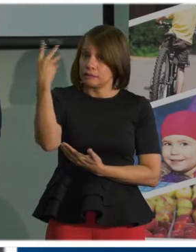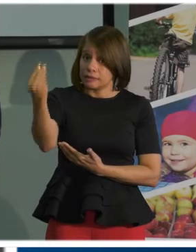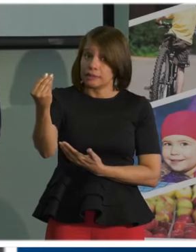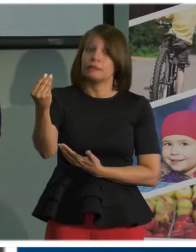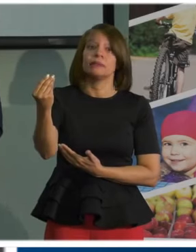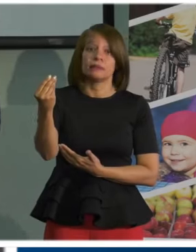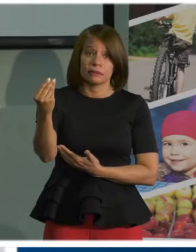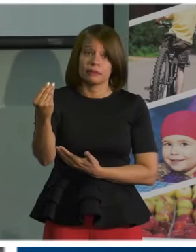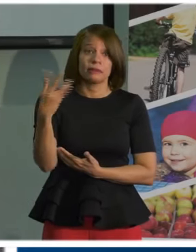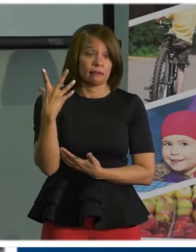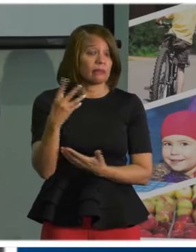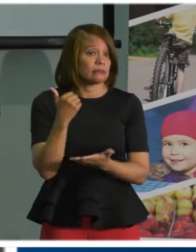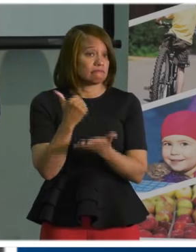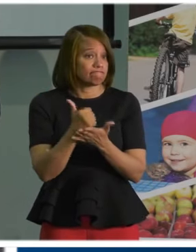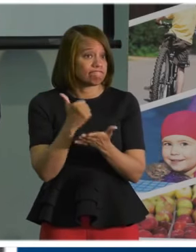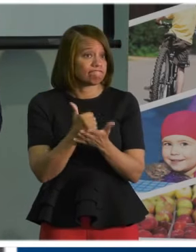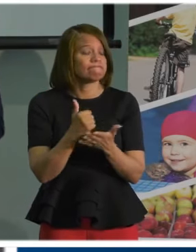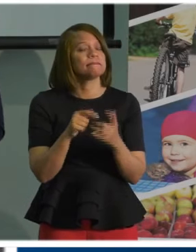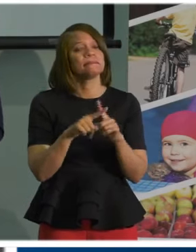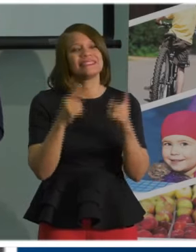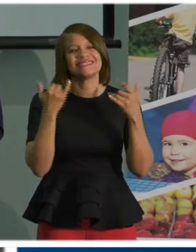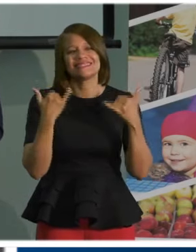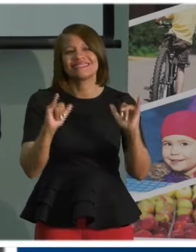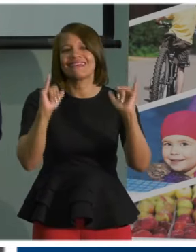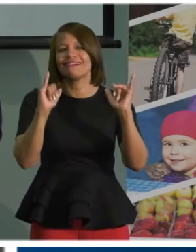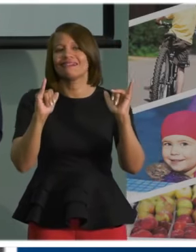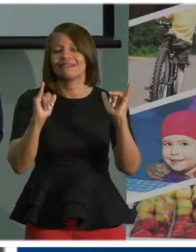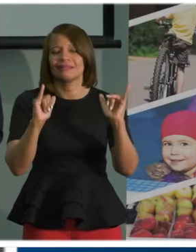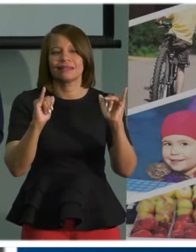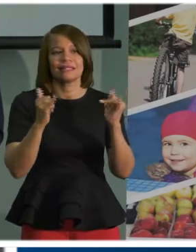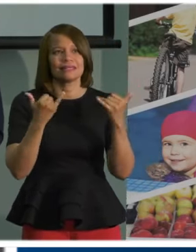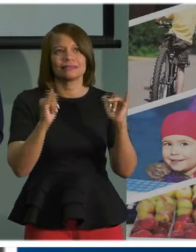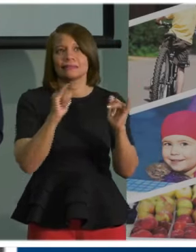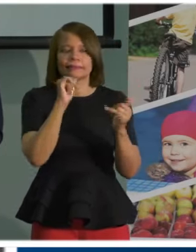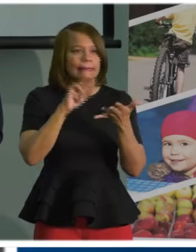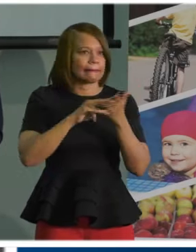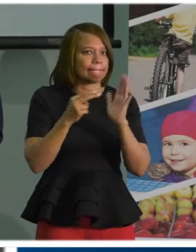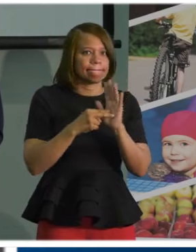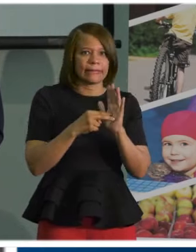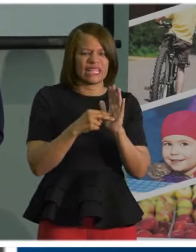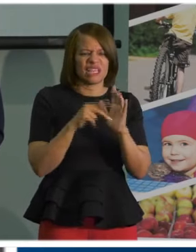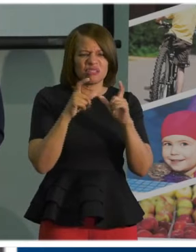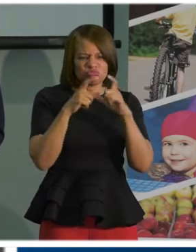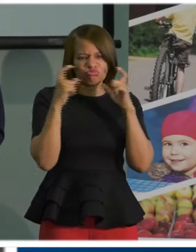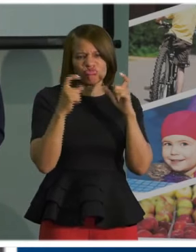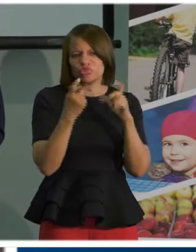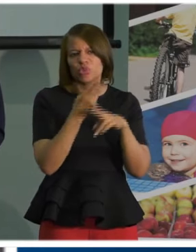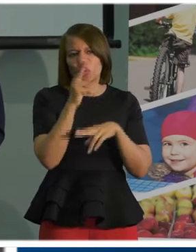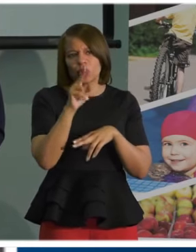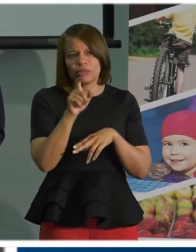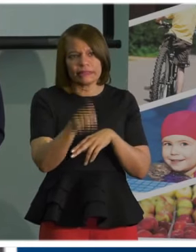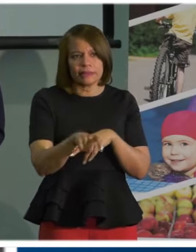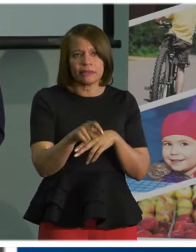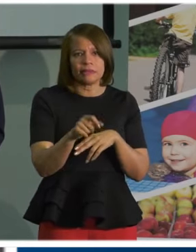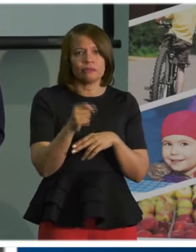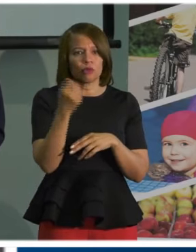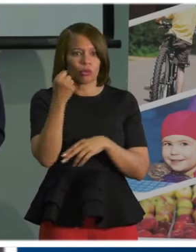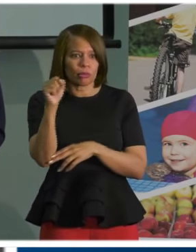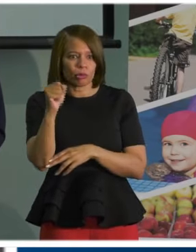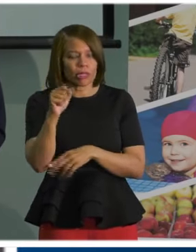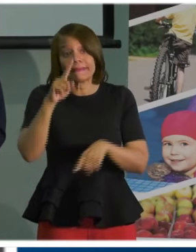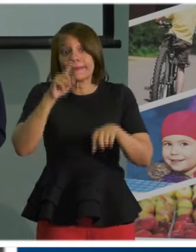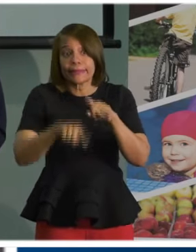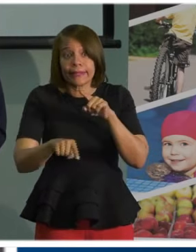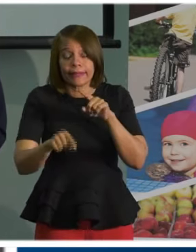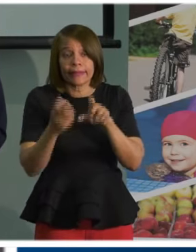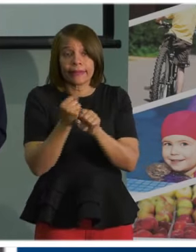that's promising, but it still doesn't mean that you can't get COVID if you go to a protest, or if you go to an outside